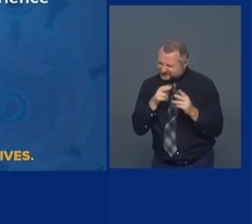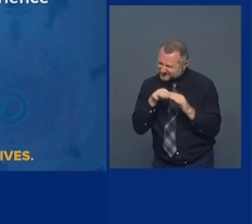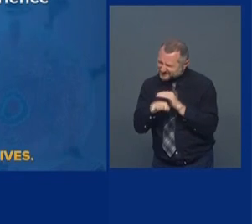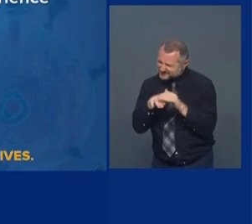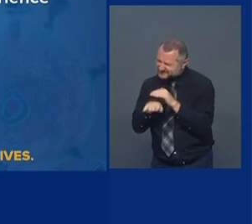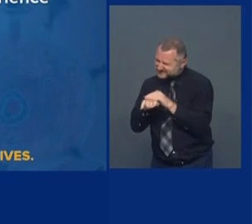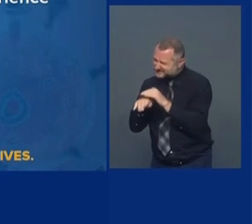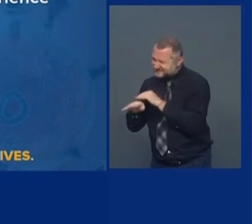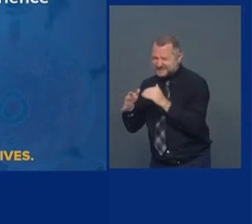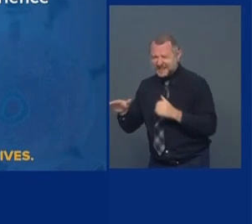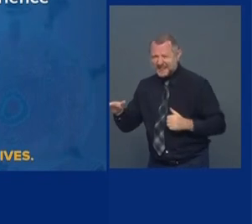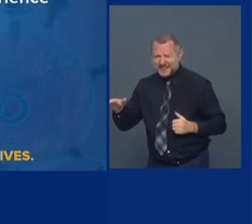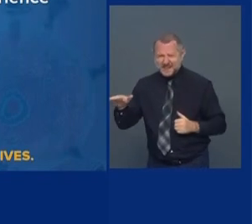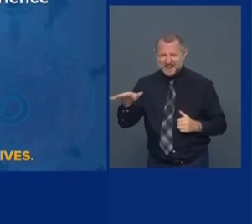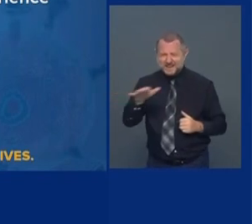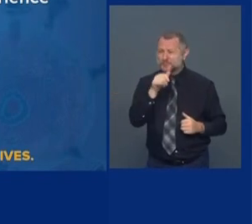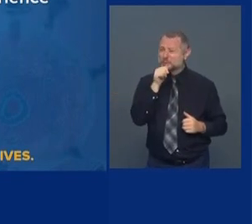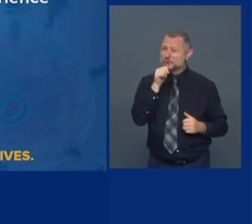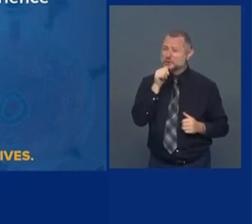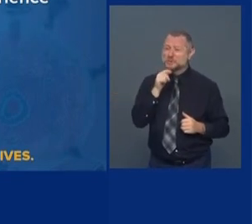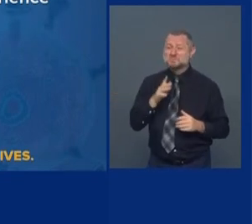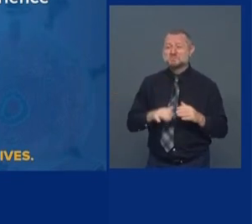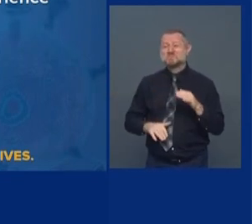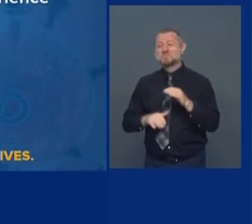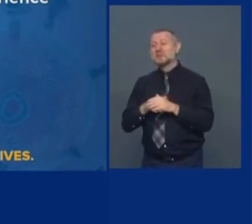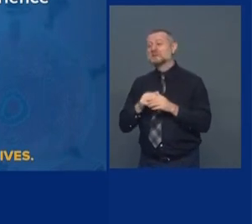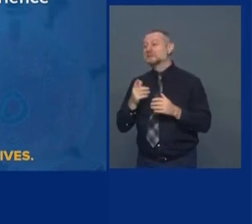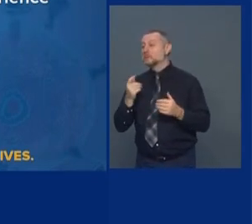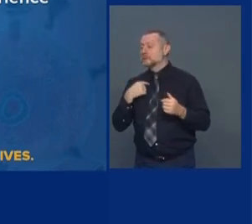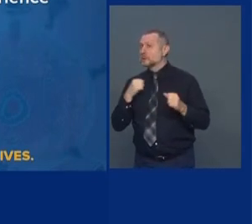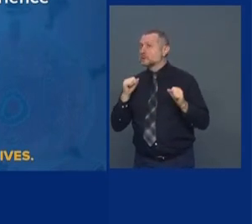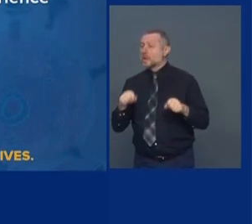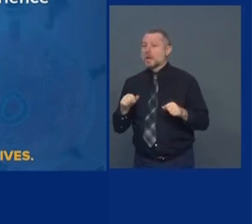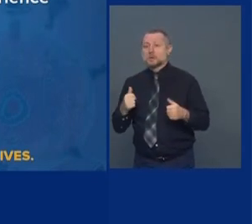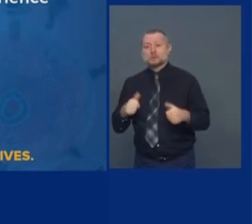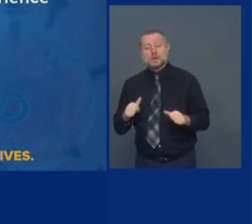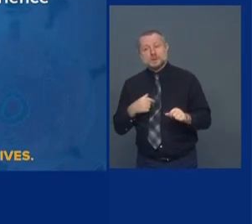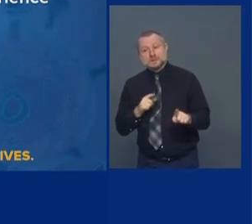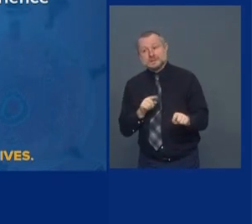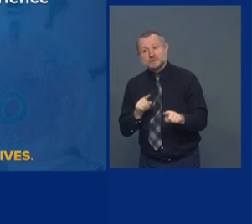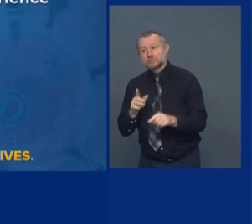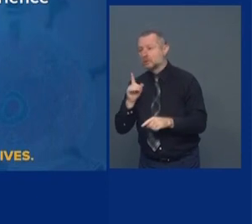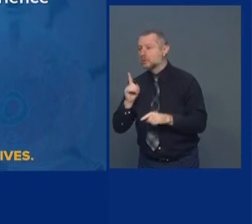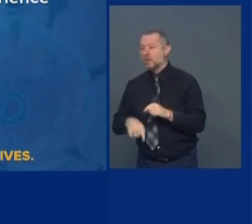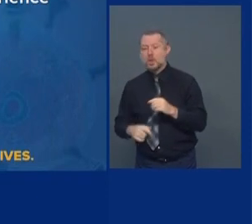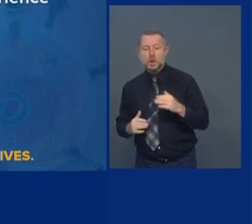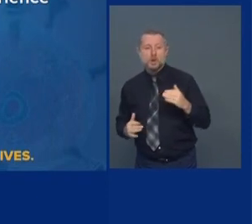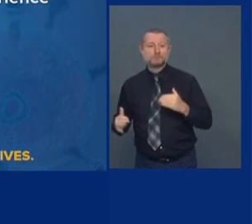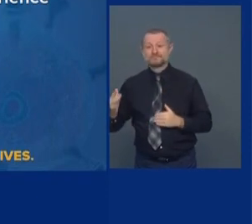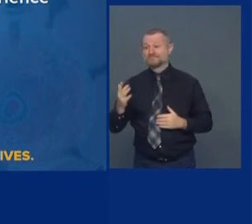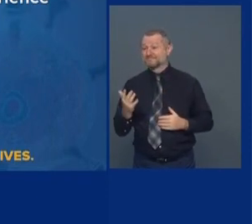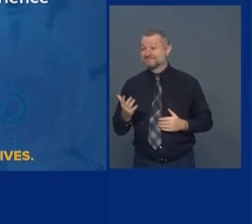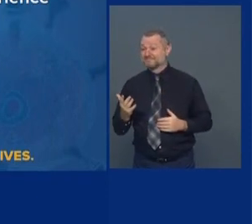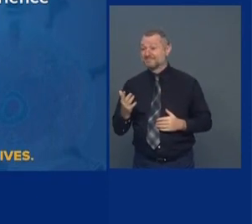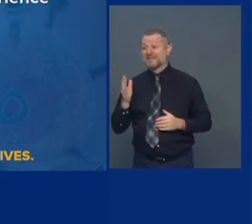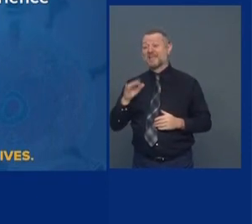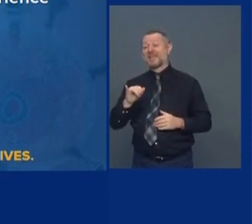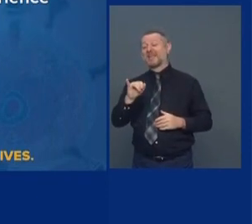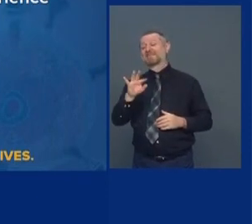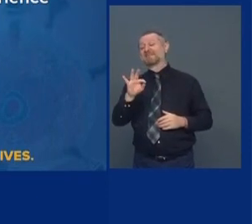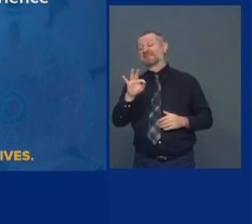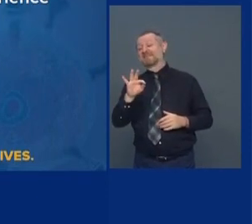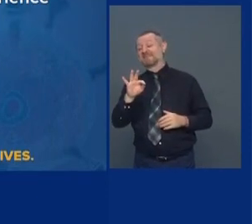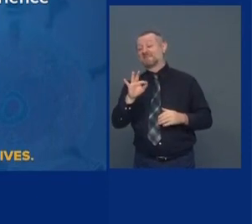maximum capacity for the state task force. If you now increase indoor dining,